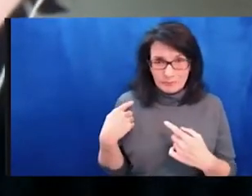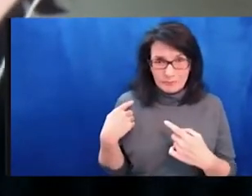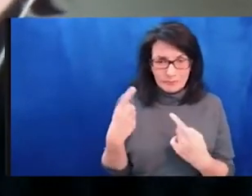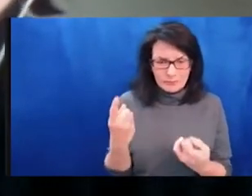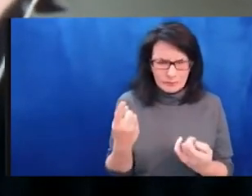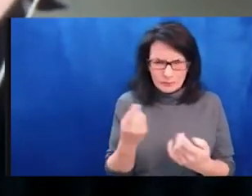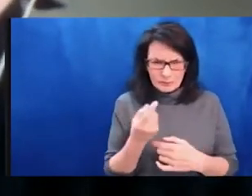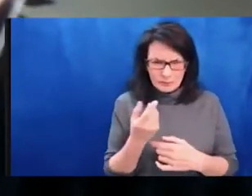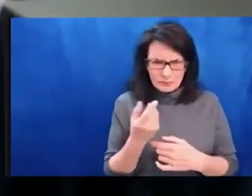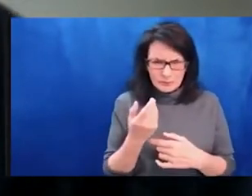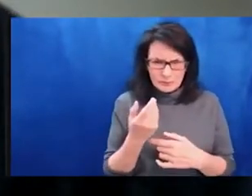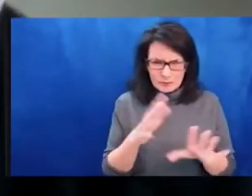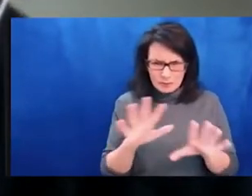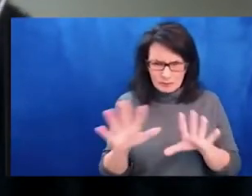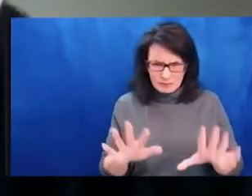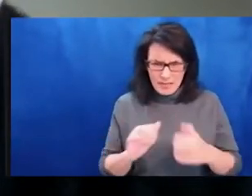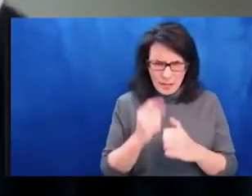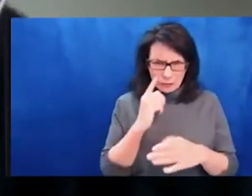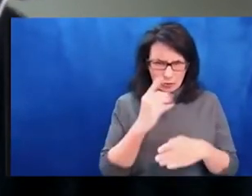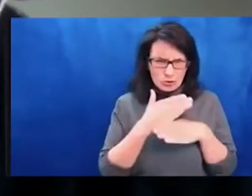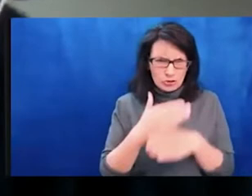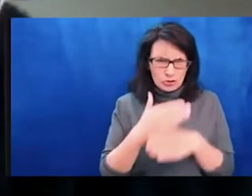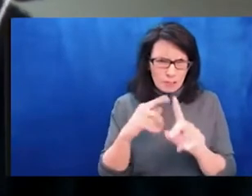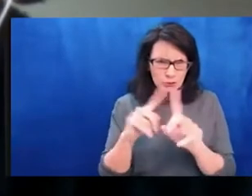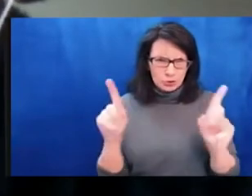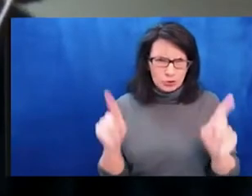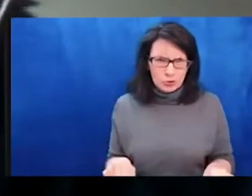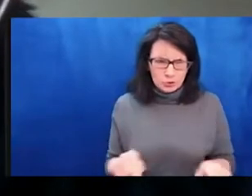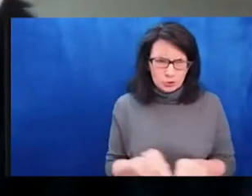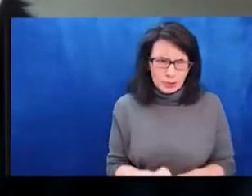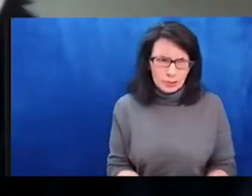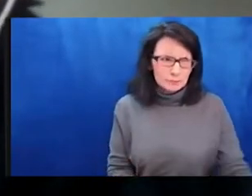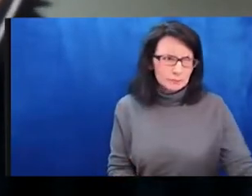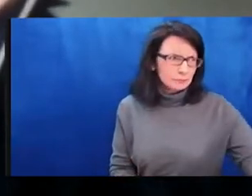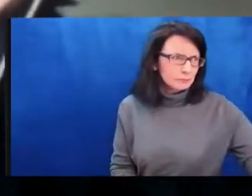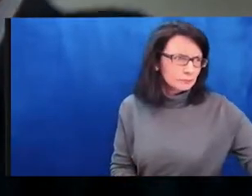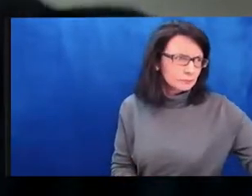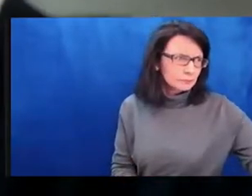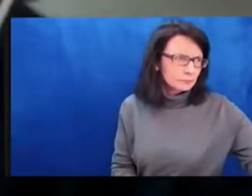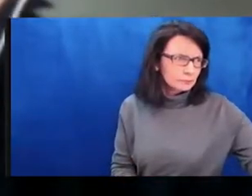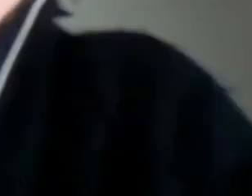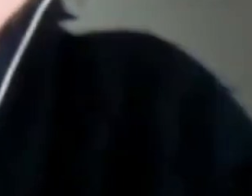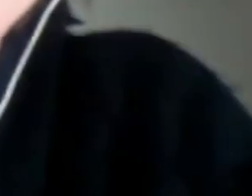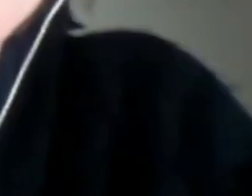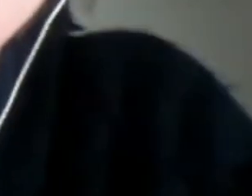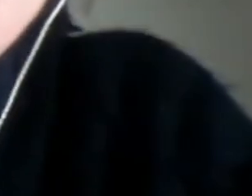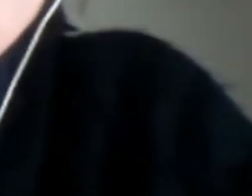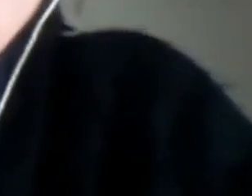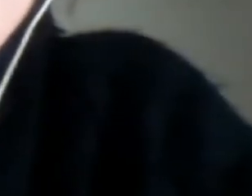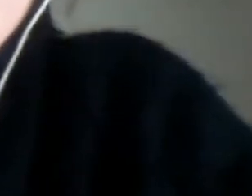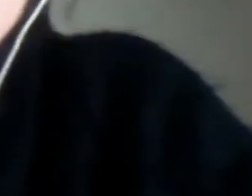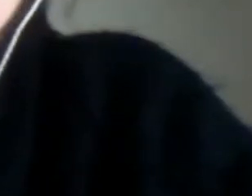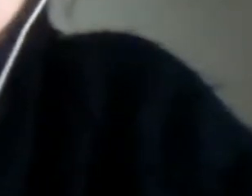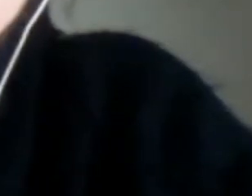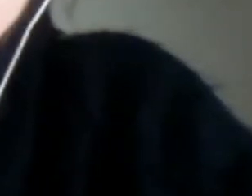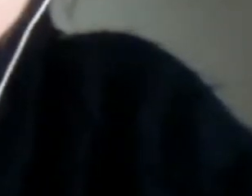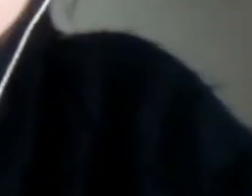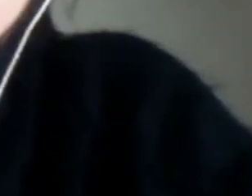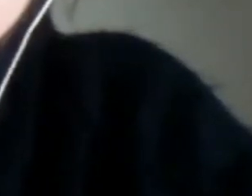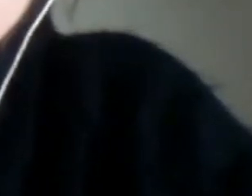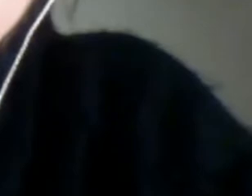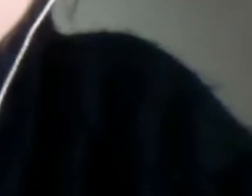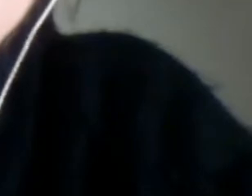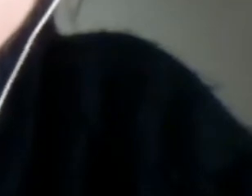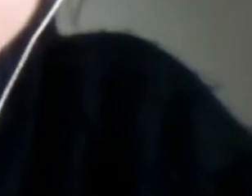that are not mine personally, but they're photographs taken by volunteers that I've been working with in DeVue over these past week